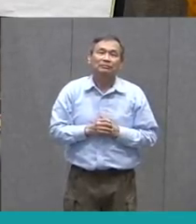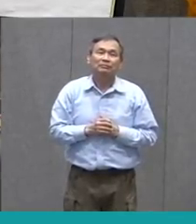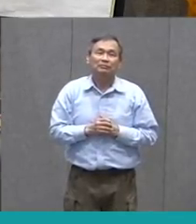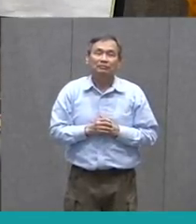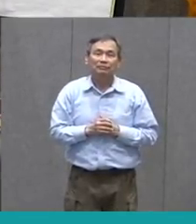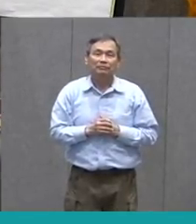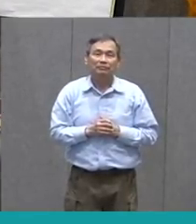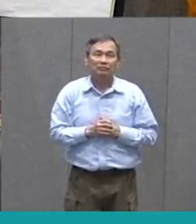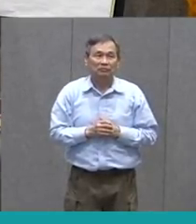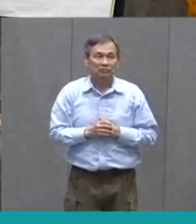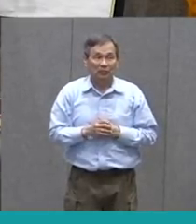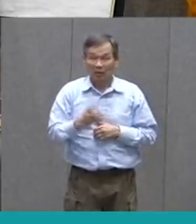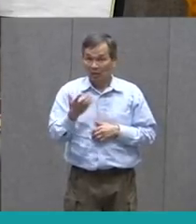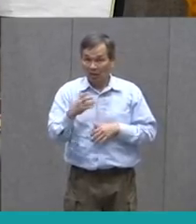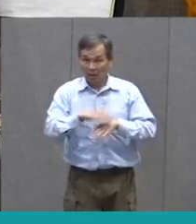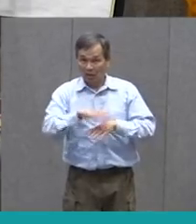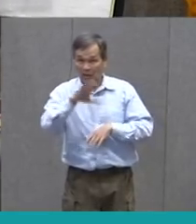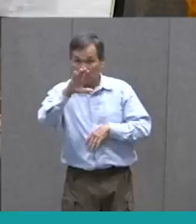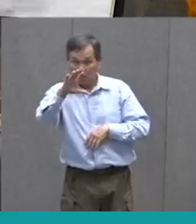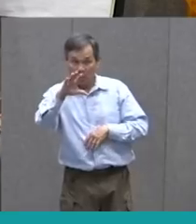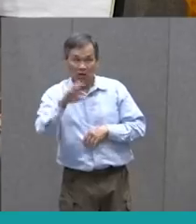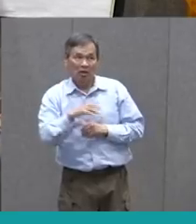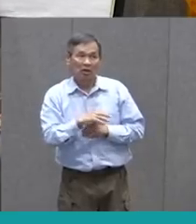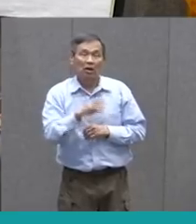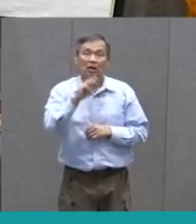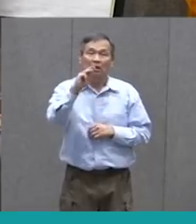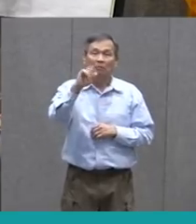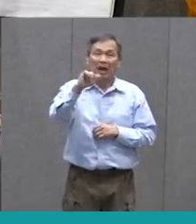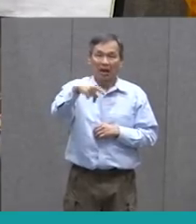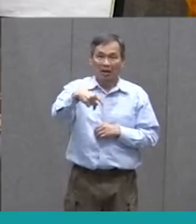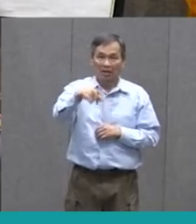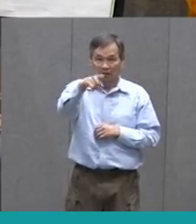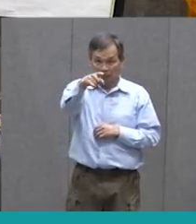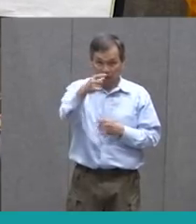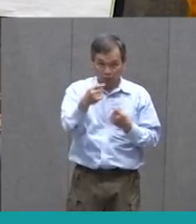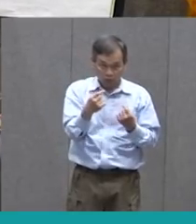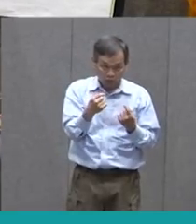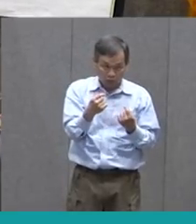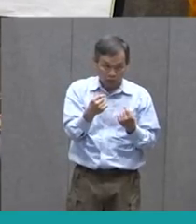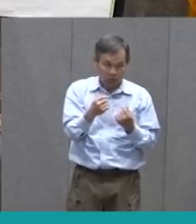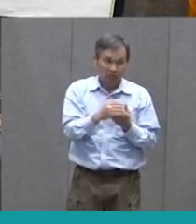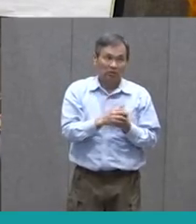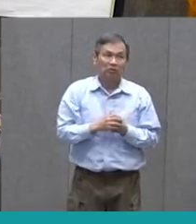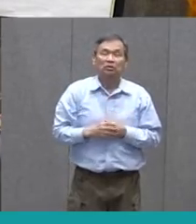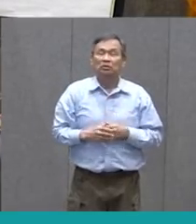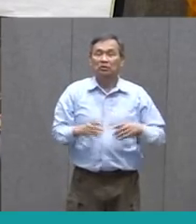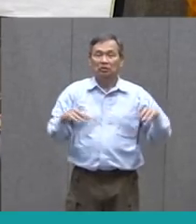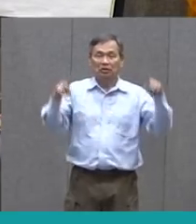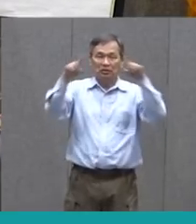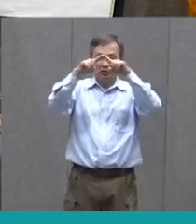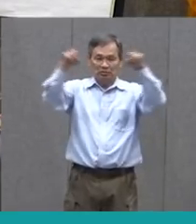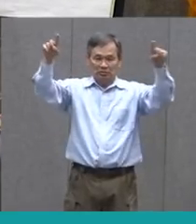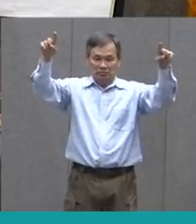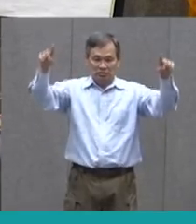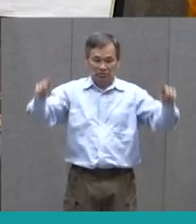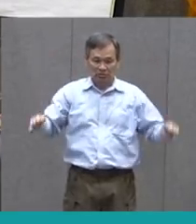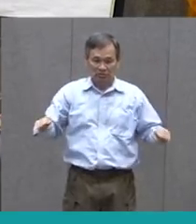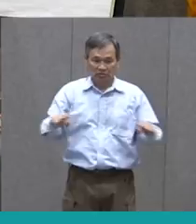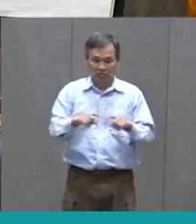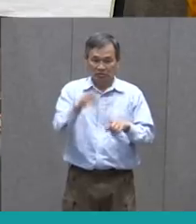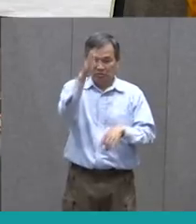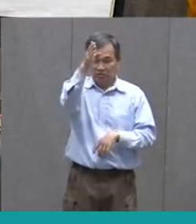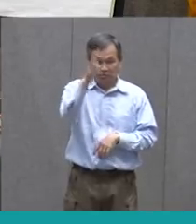Now On your Map What you Could do Is you Can put A box For the Description Of your